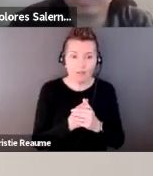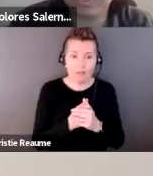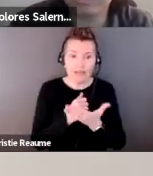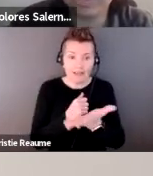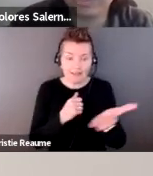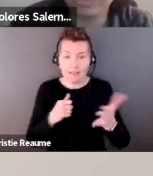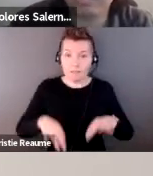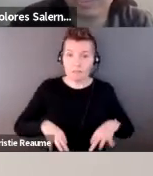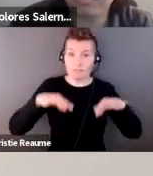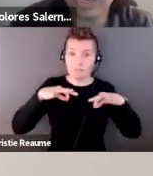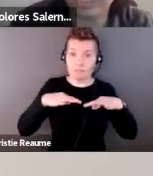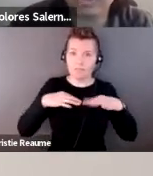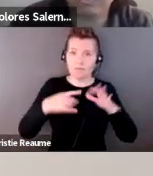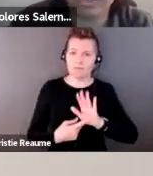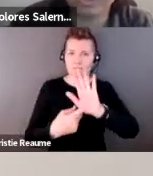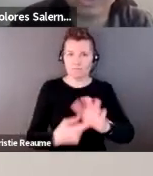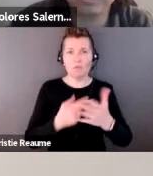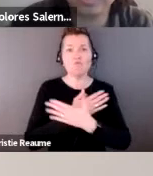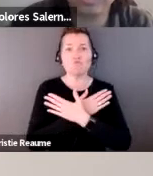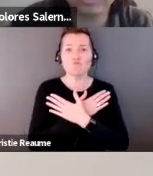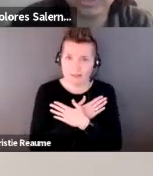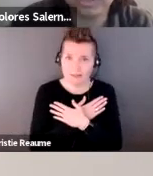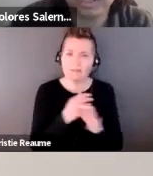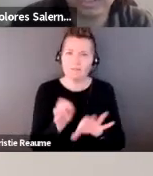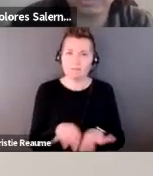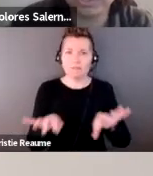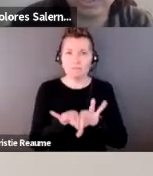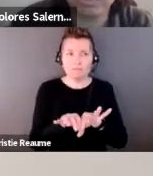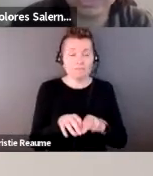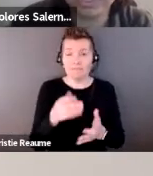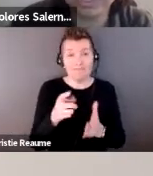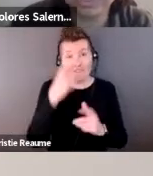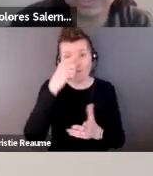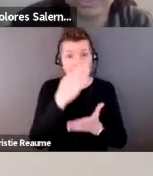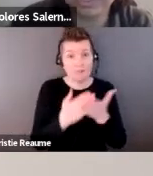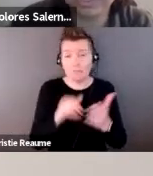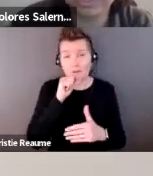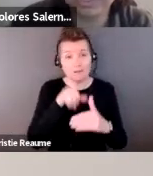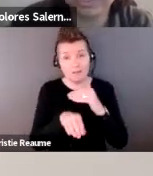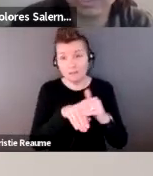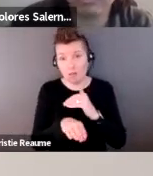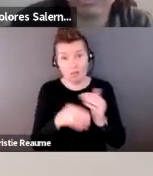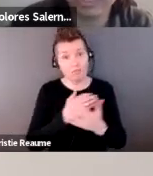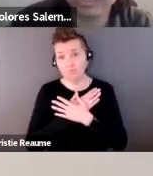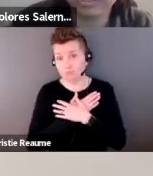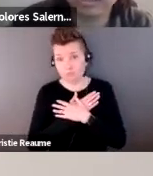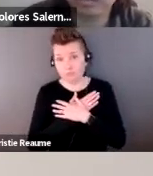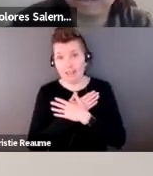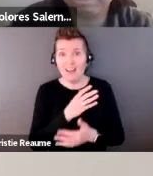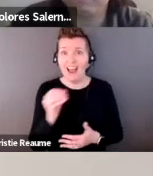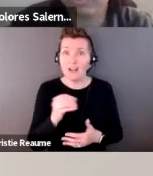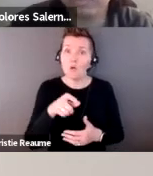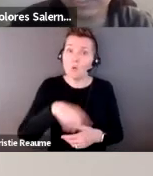as becoming increasingly commodified or inaccessible and also as a necessary care and protest.